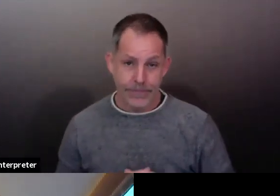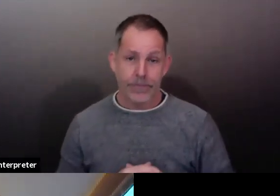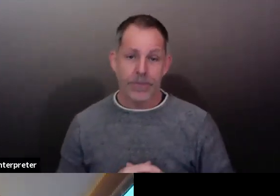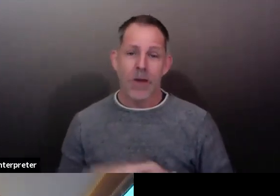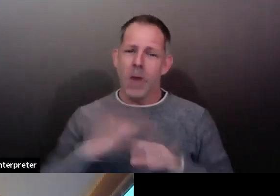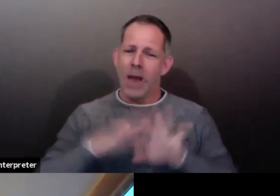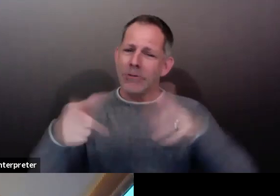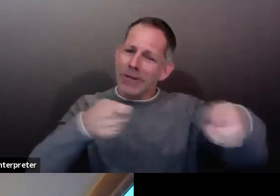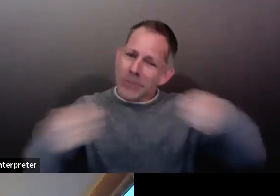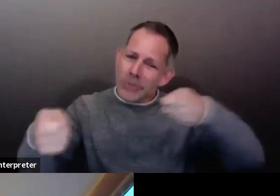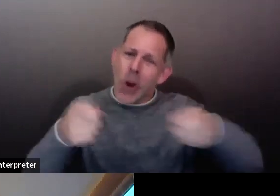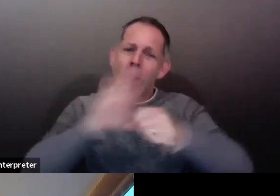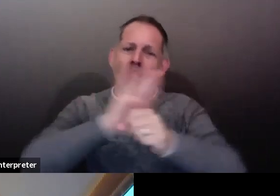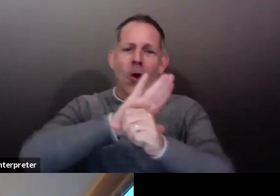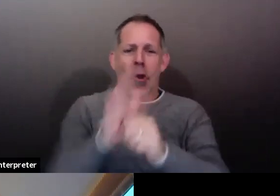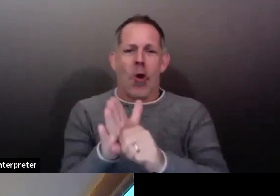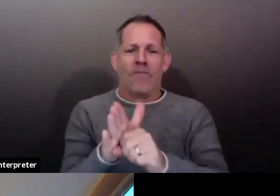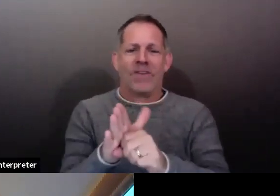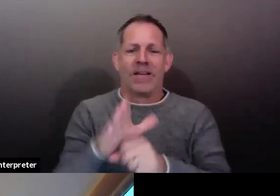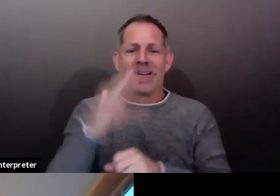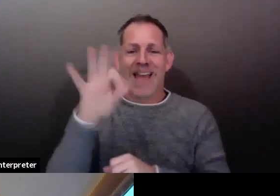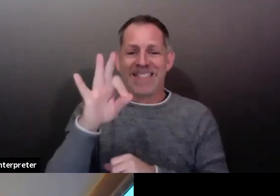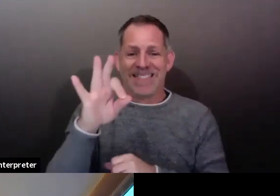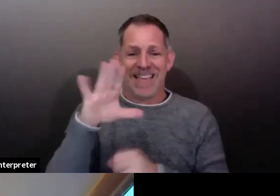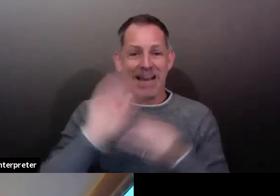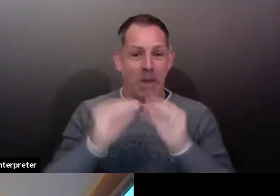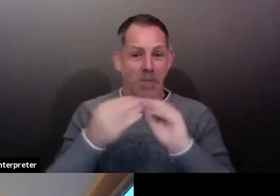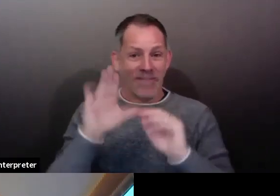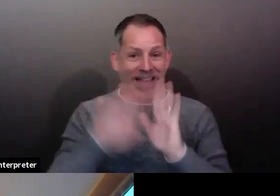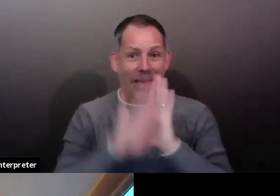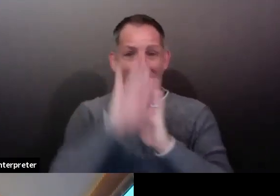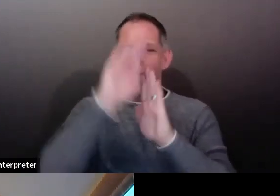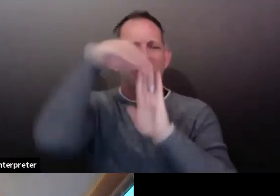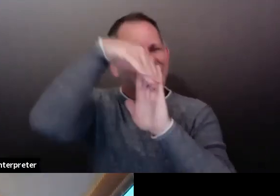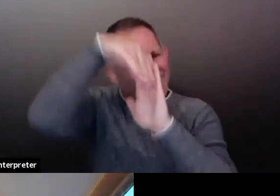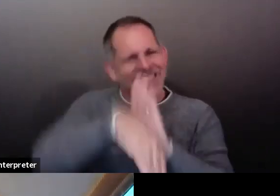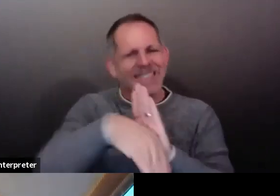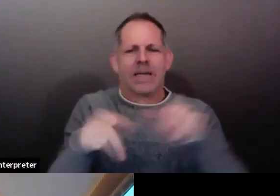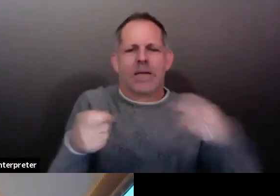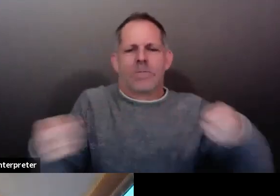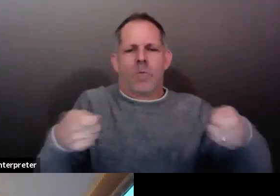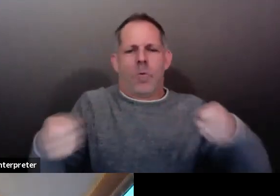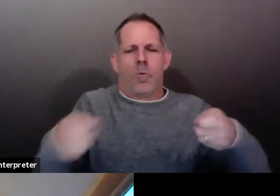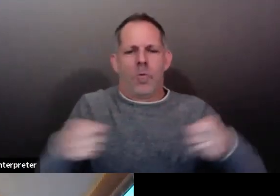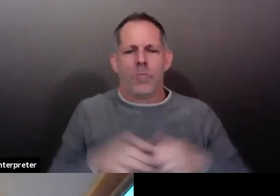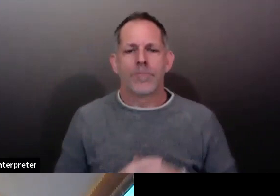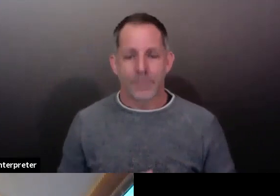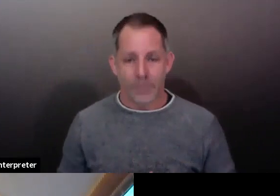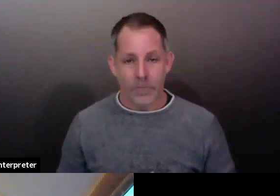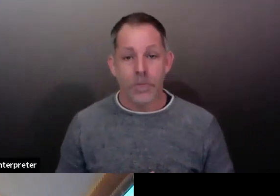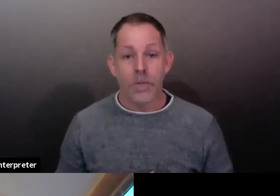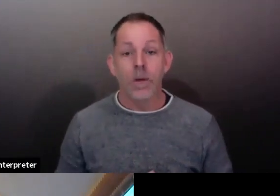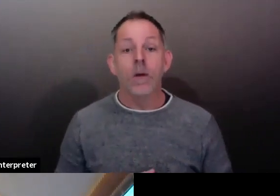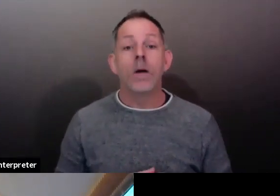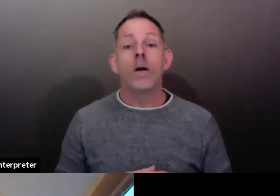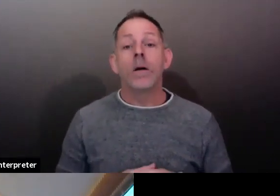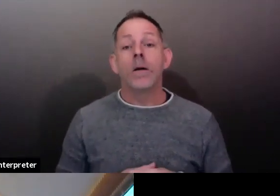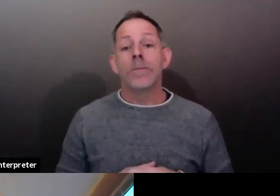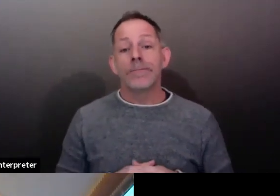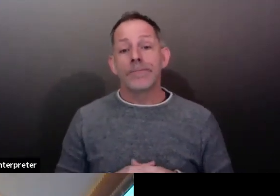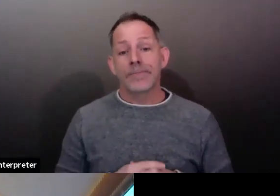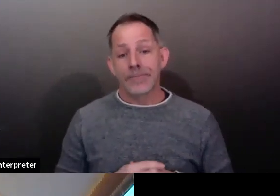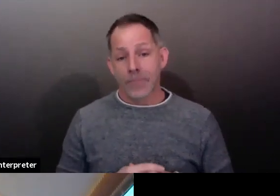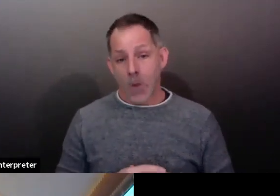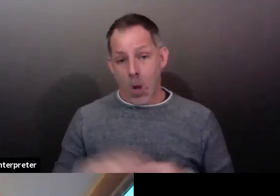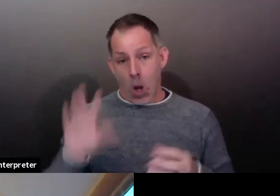because we're letting down our guard. So Dr. Spitters will be giving us some more information about the increase in cases that we've been seeing. So